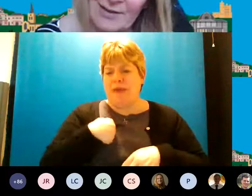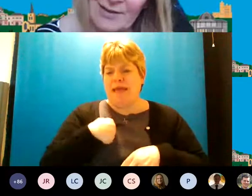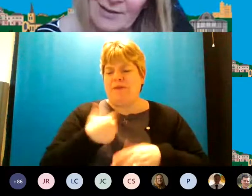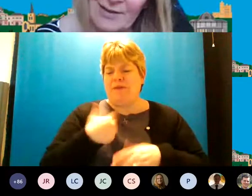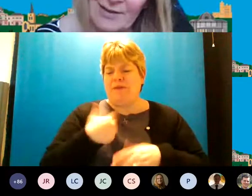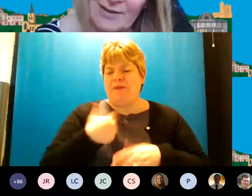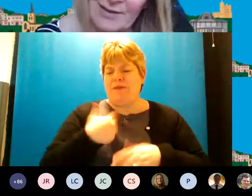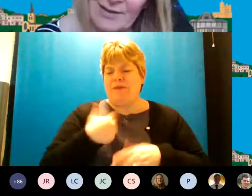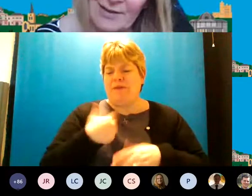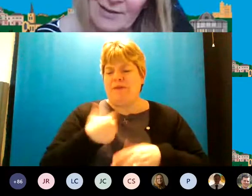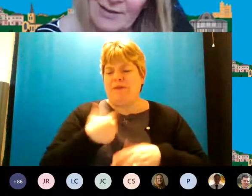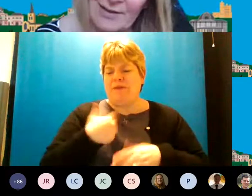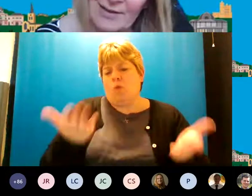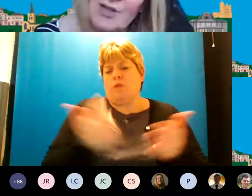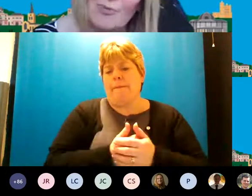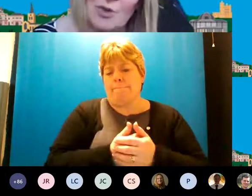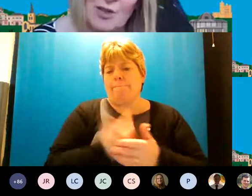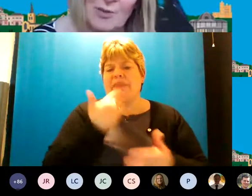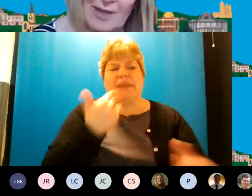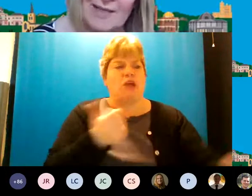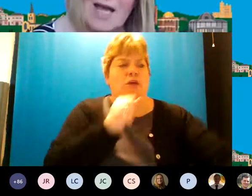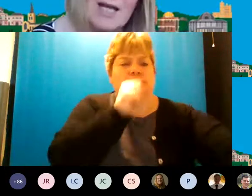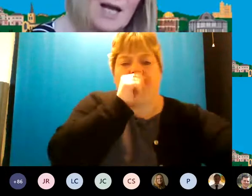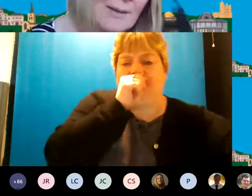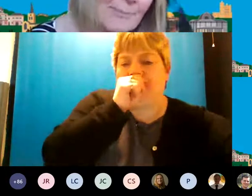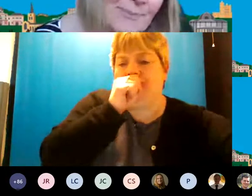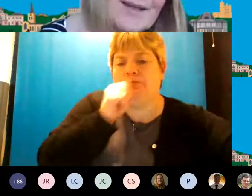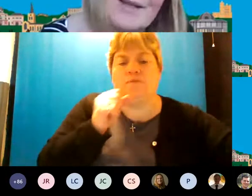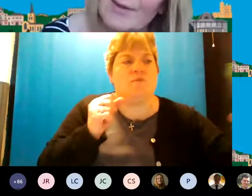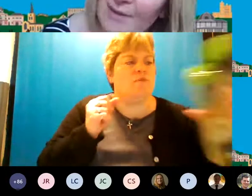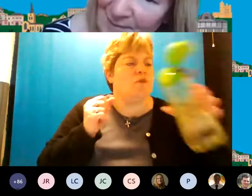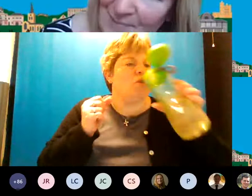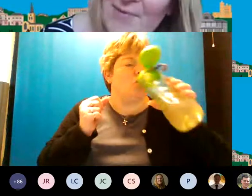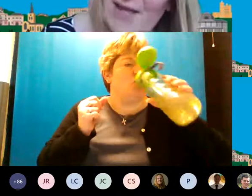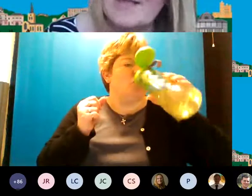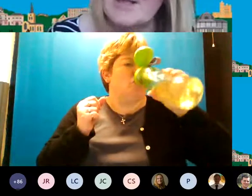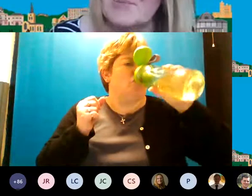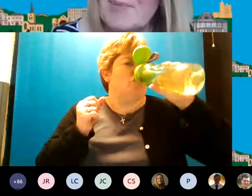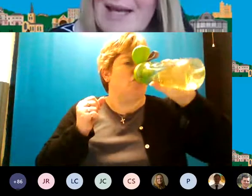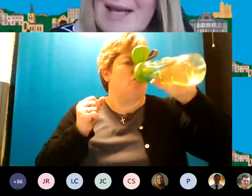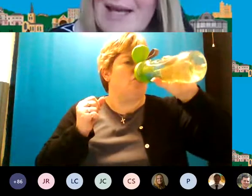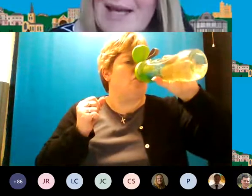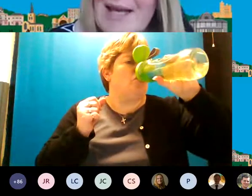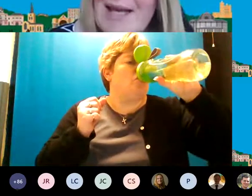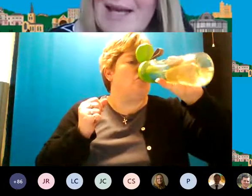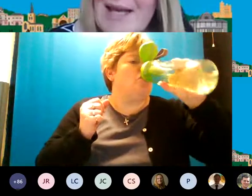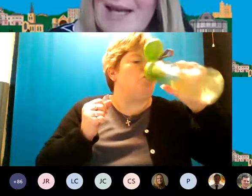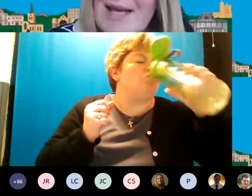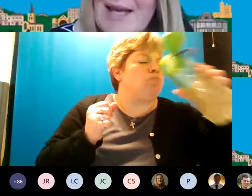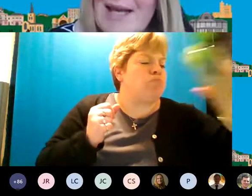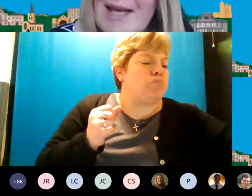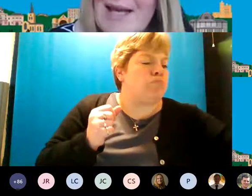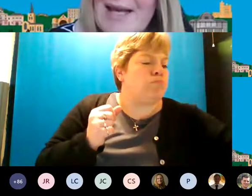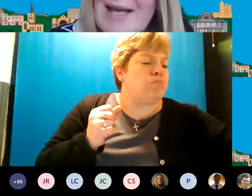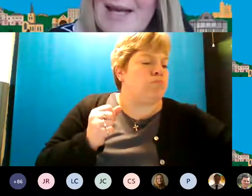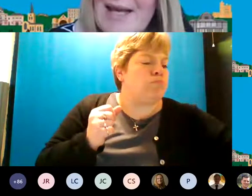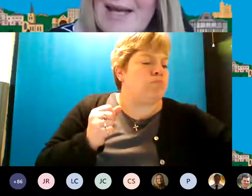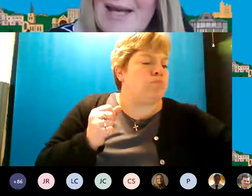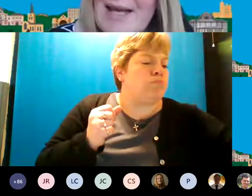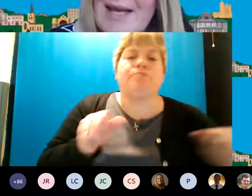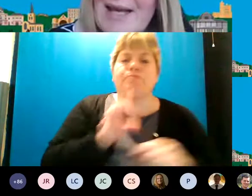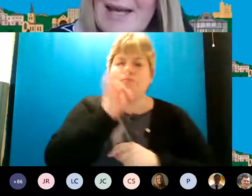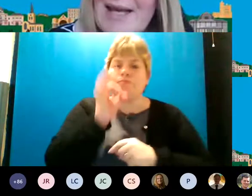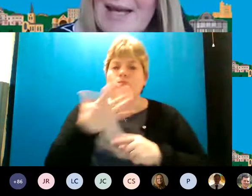on so absolutely of course yeah thank you so much louise thank you very much for your time thank you everyone thank you the next question came from